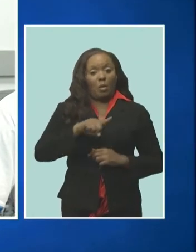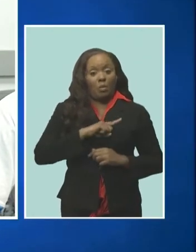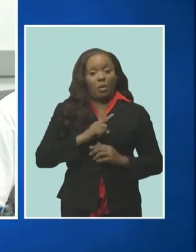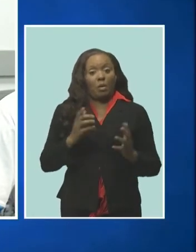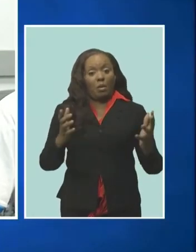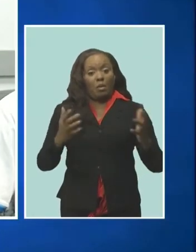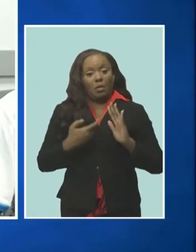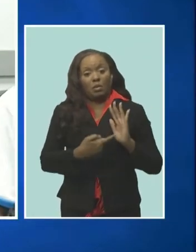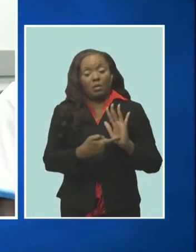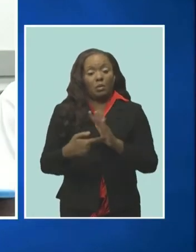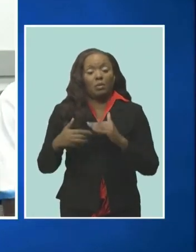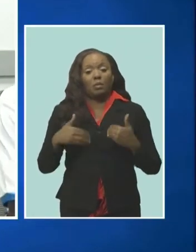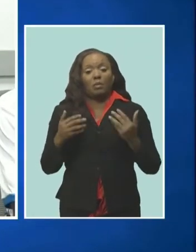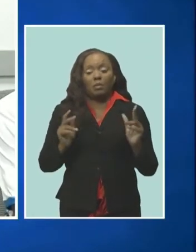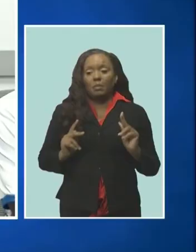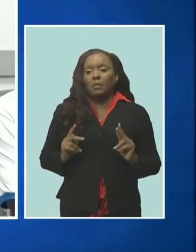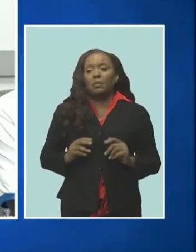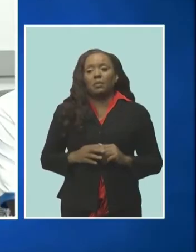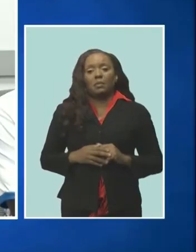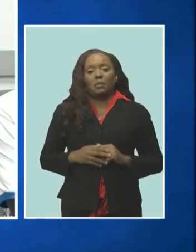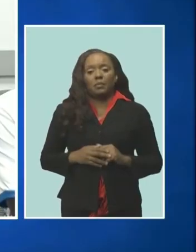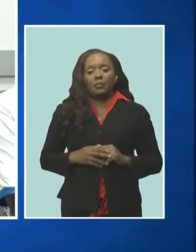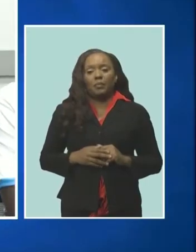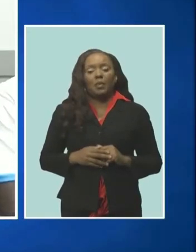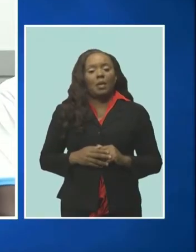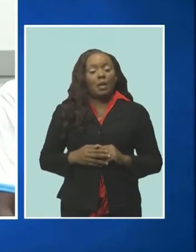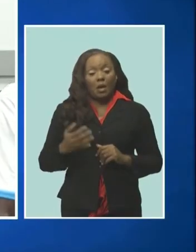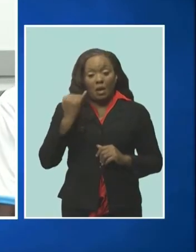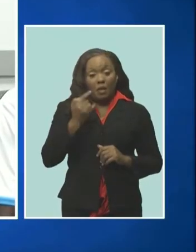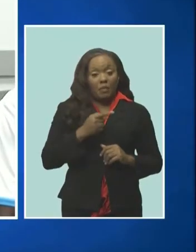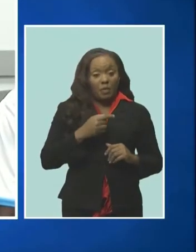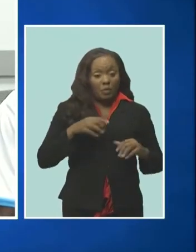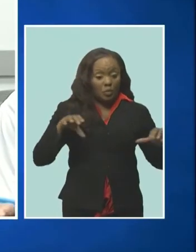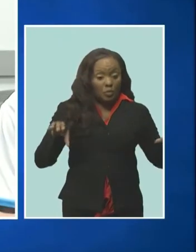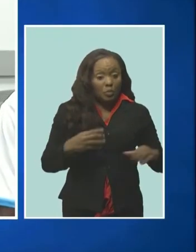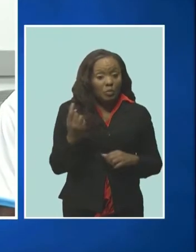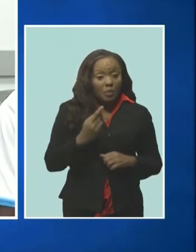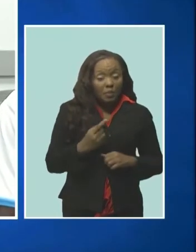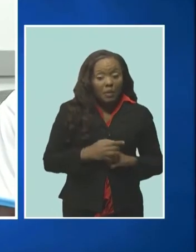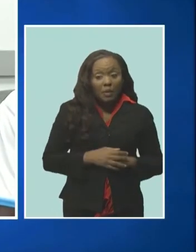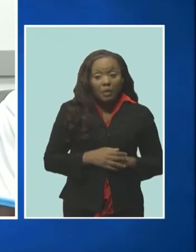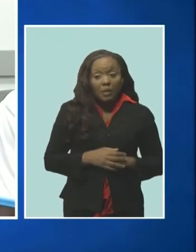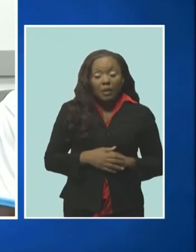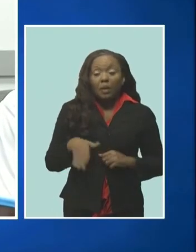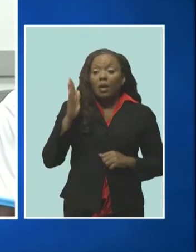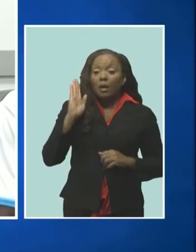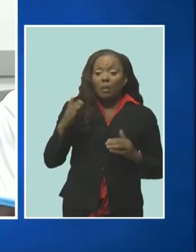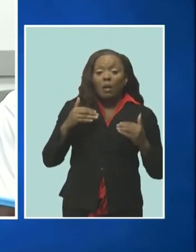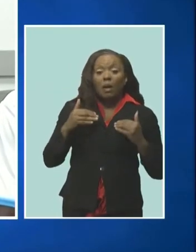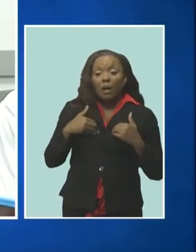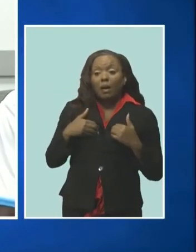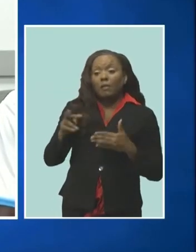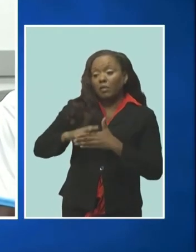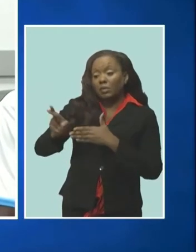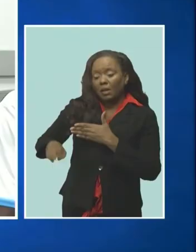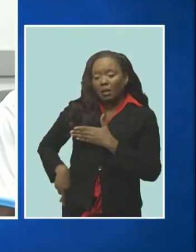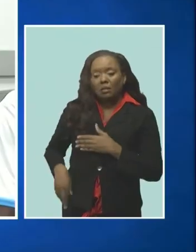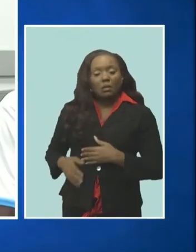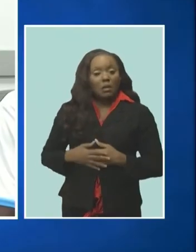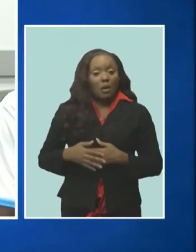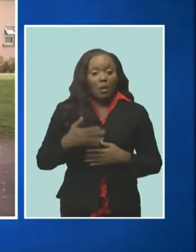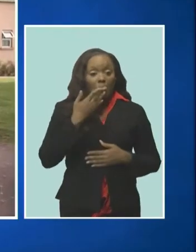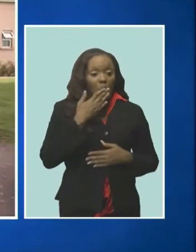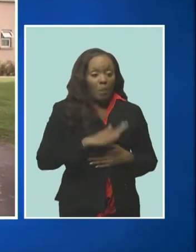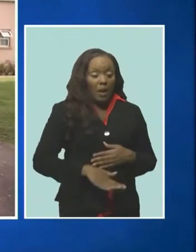program or what is consequences in working with young people for while looking at the research and understanding the issues one of the things that